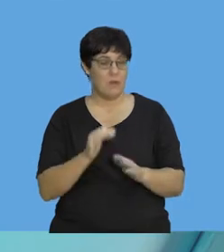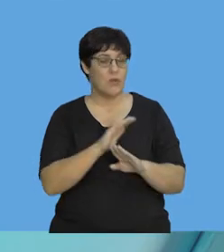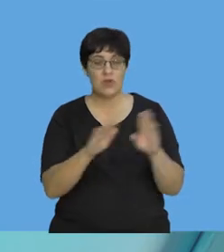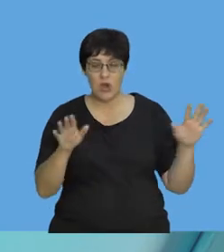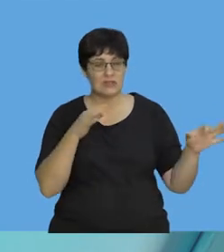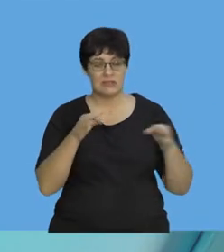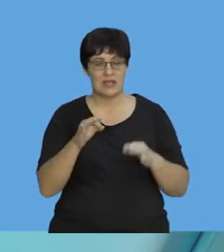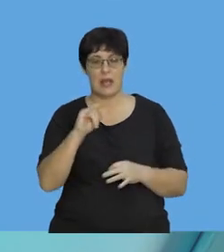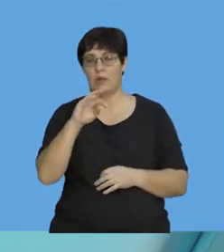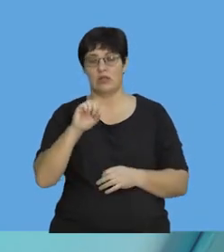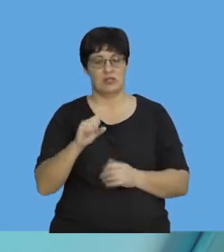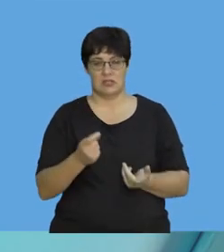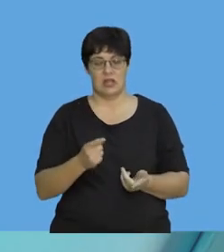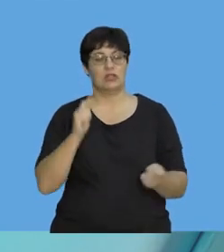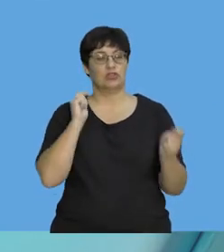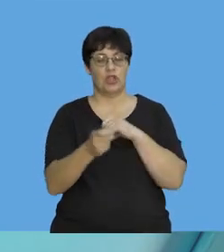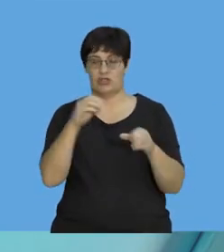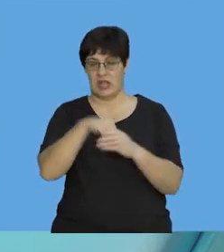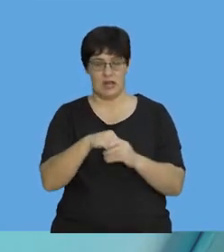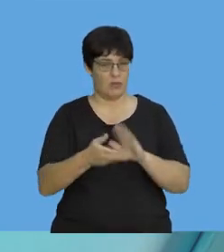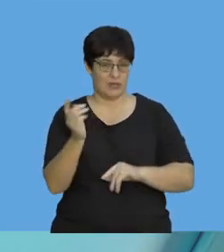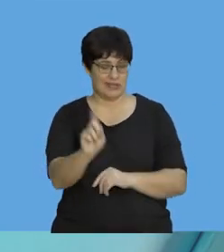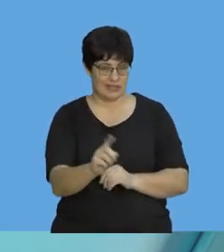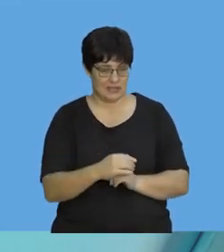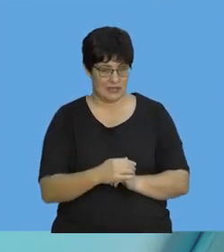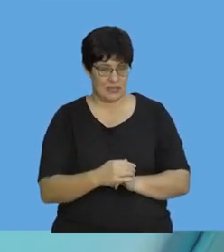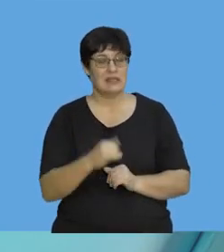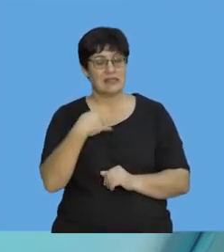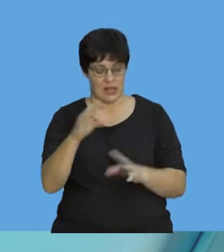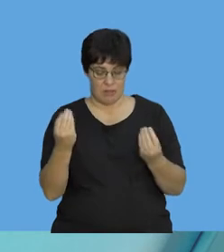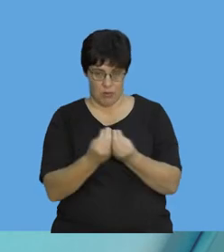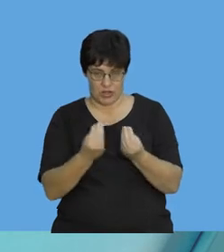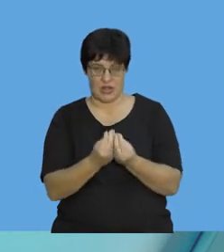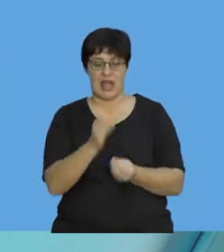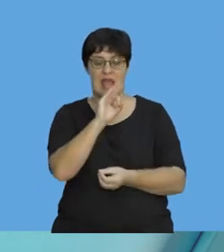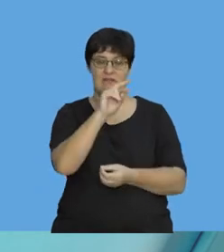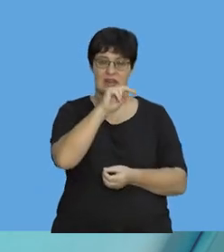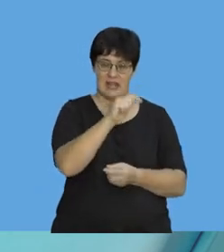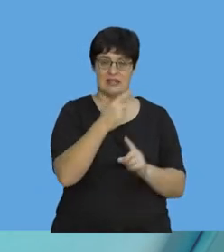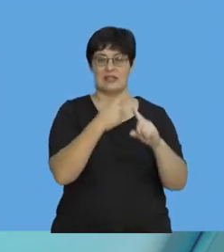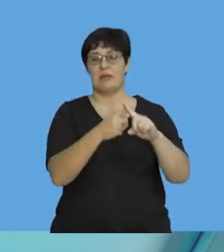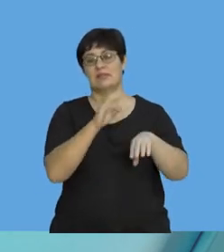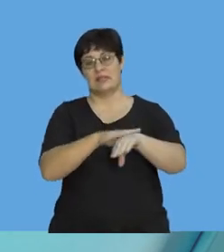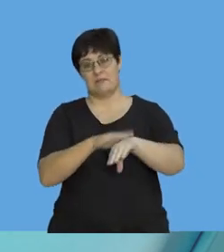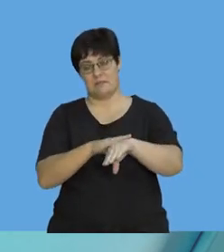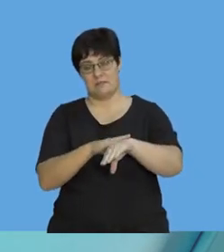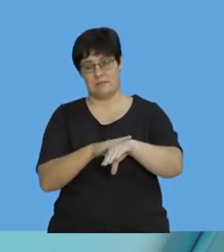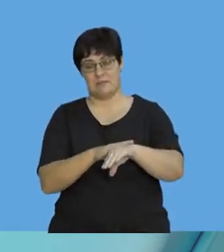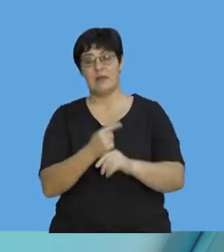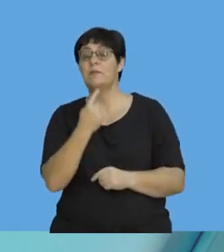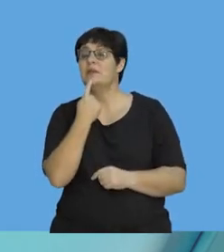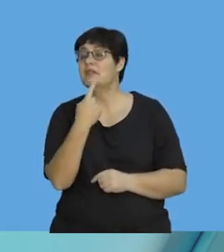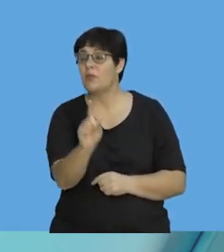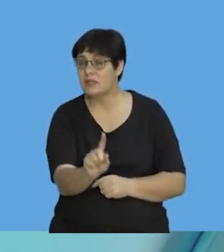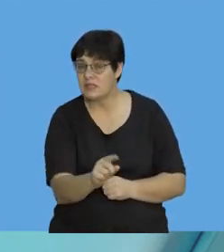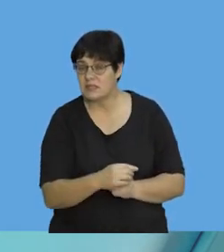not defining impulse as being change in momentum. That's still the product of F net times time. I'm telling